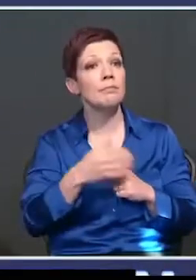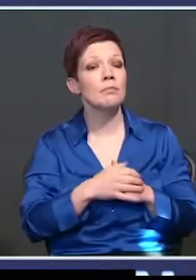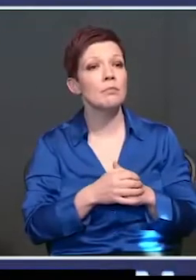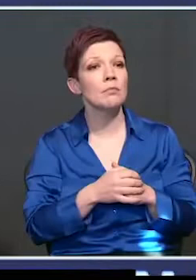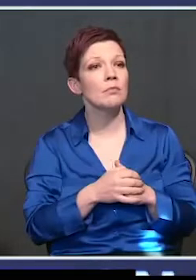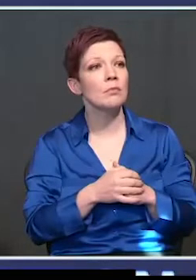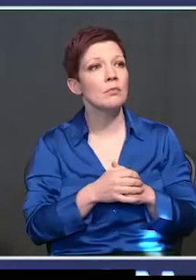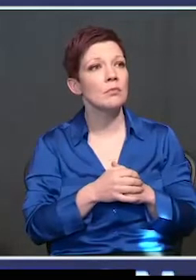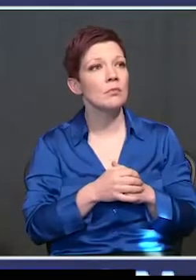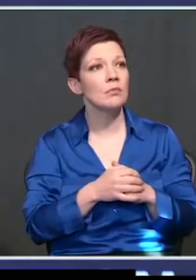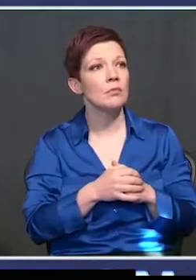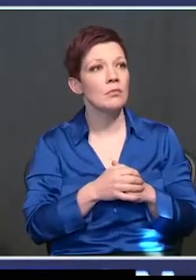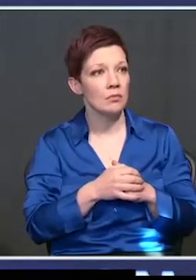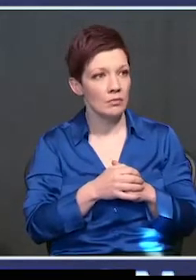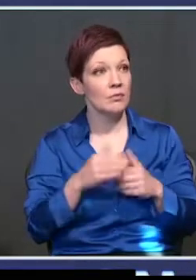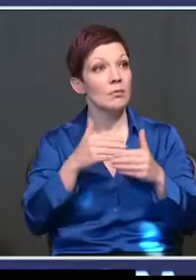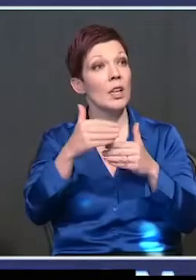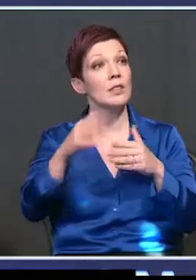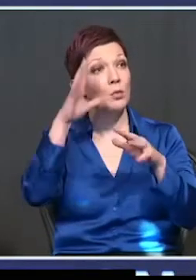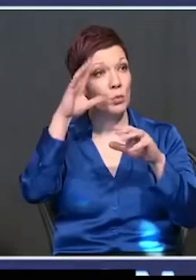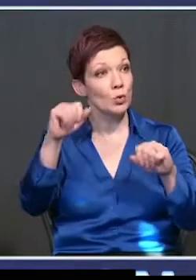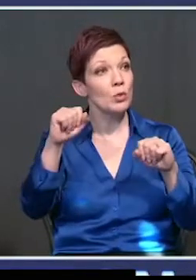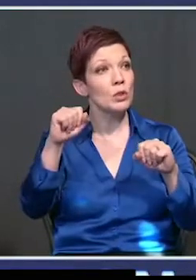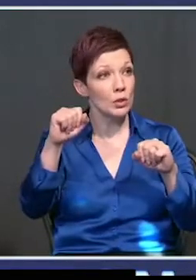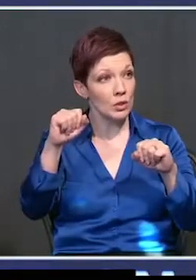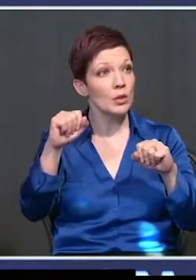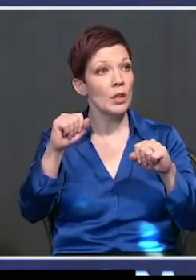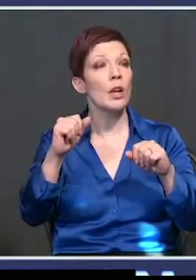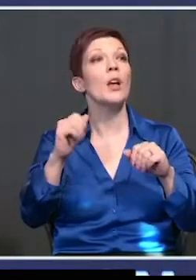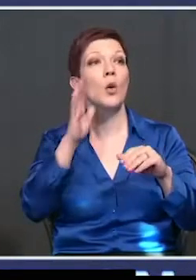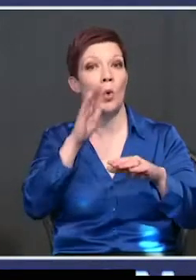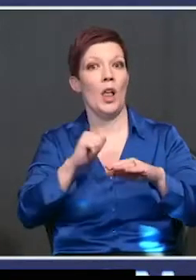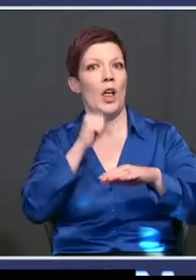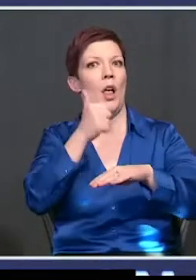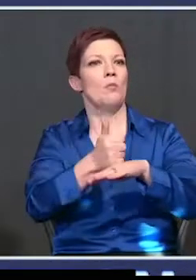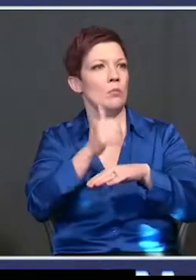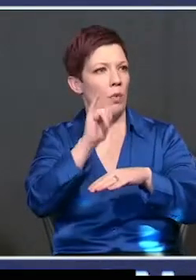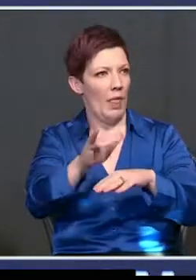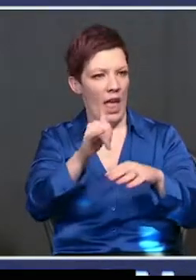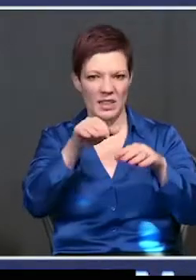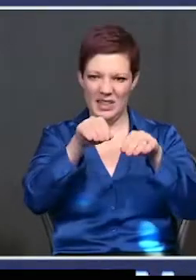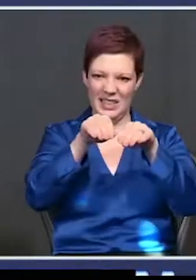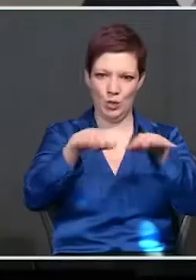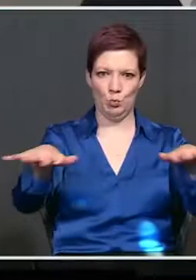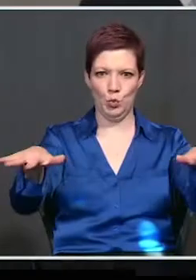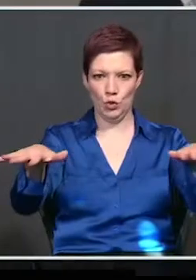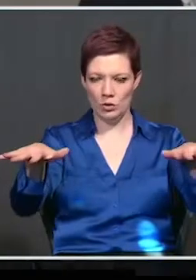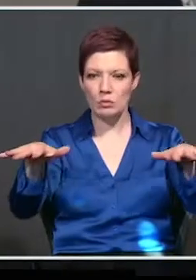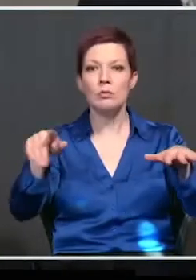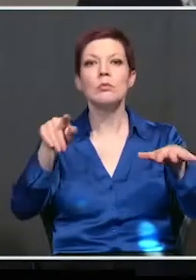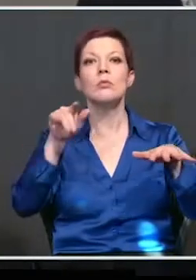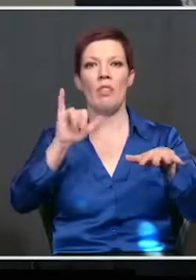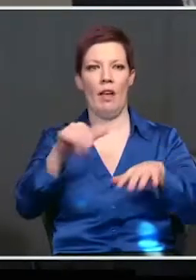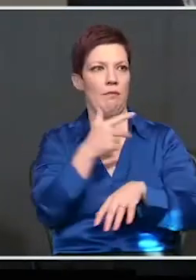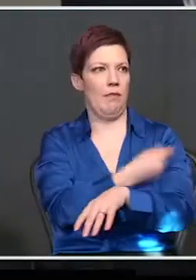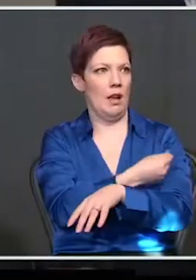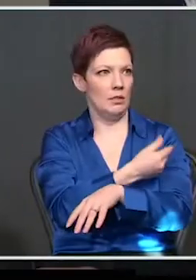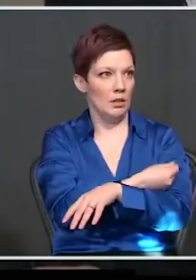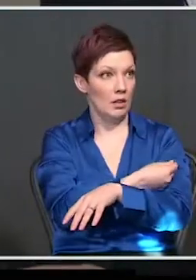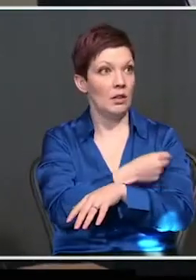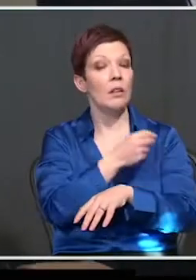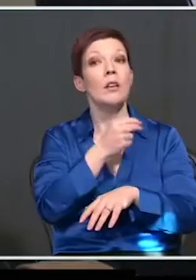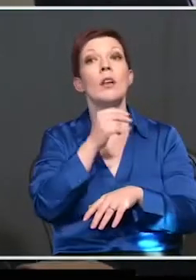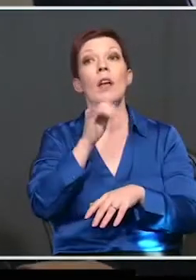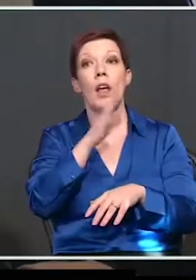The next administration will be the one ultimately that implements a lot of the distribution of this vaccine and will oversee much of the future of the way Operation Warp Speed